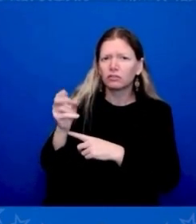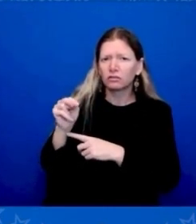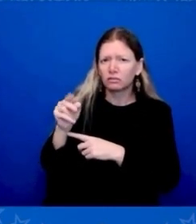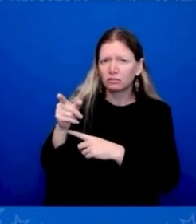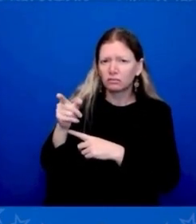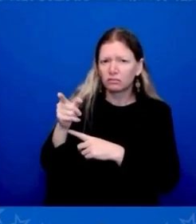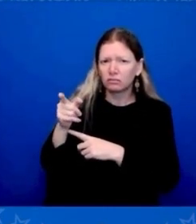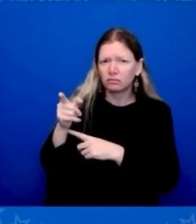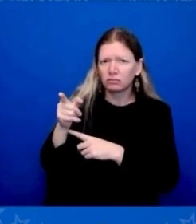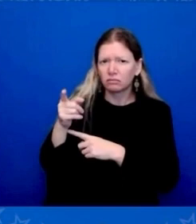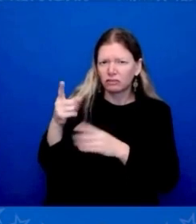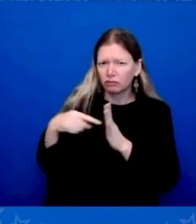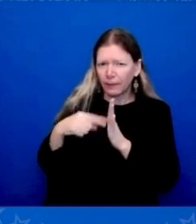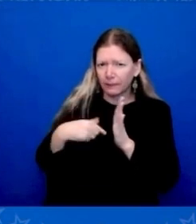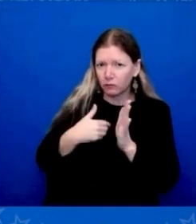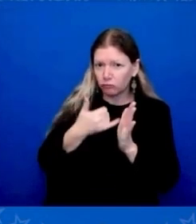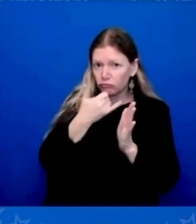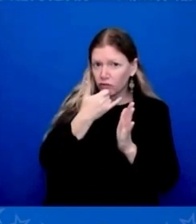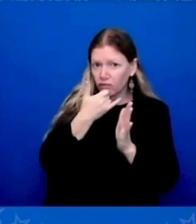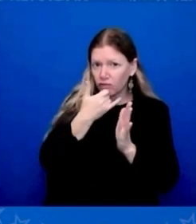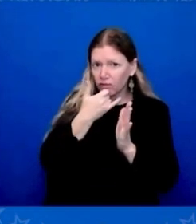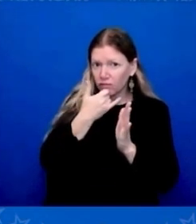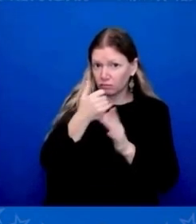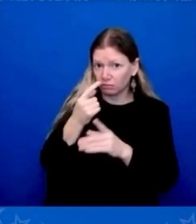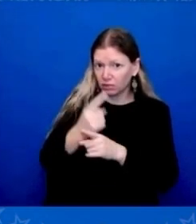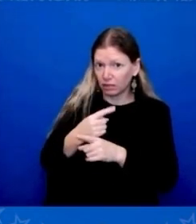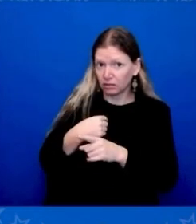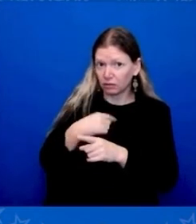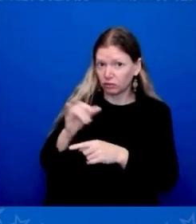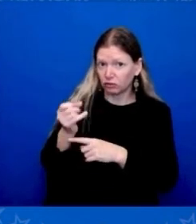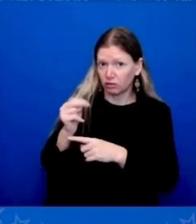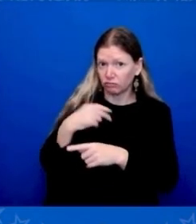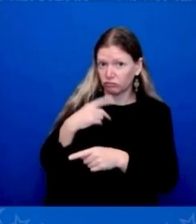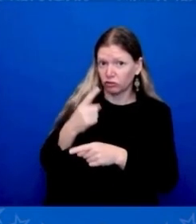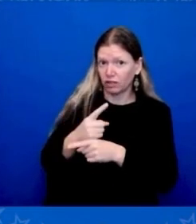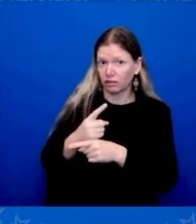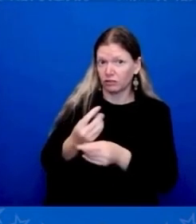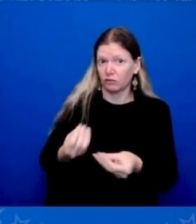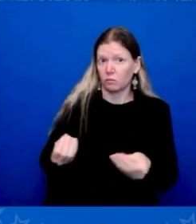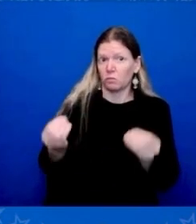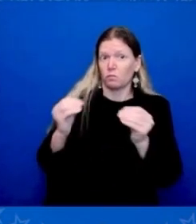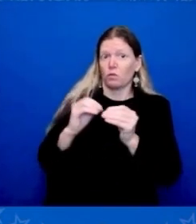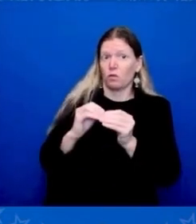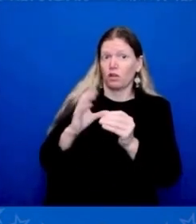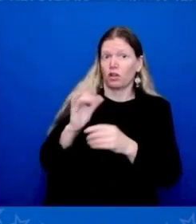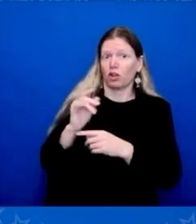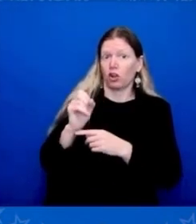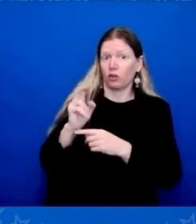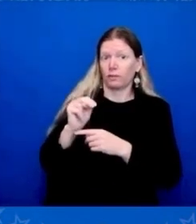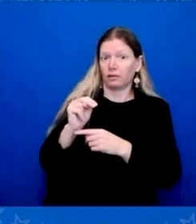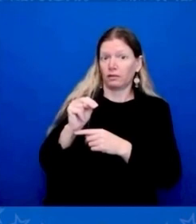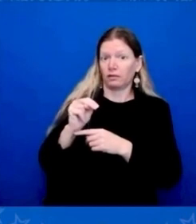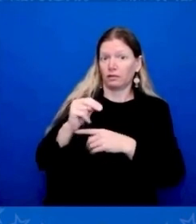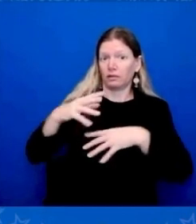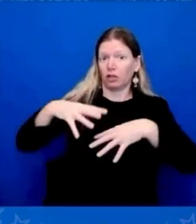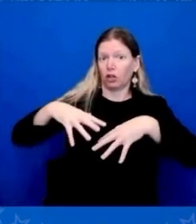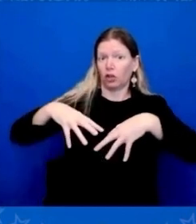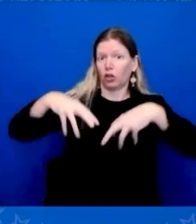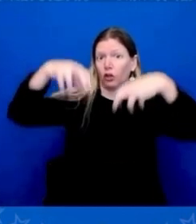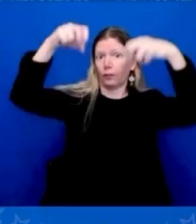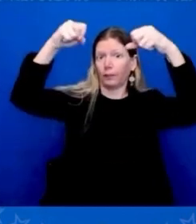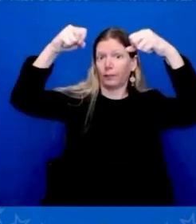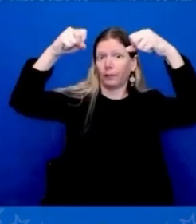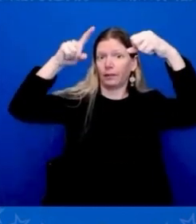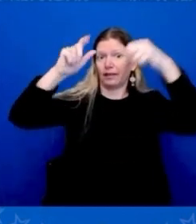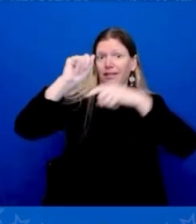I'm right—and that is that there's more carbon observed from the air into the Amazon region, into the